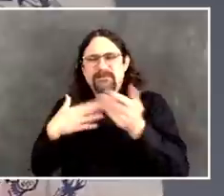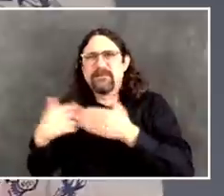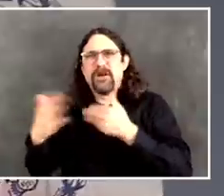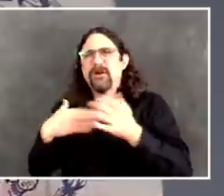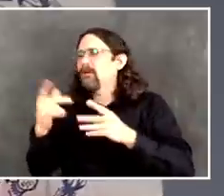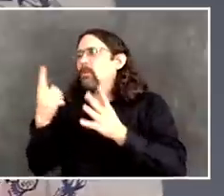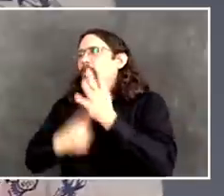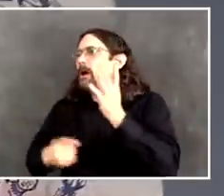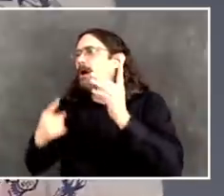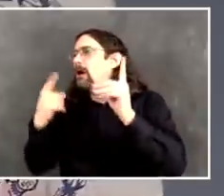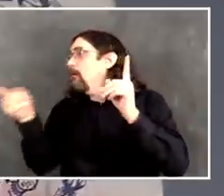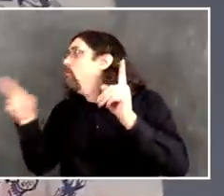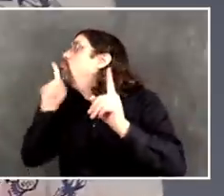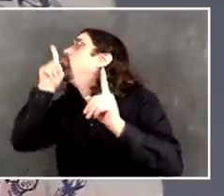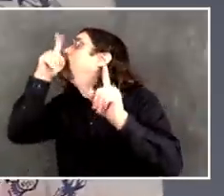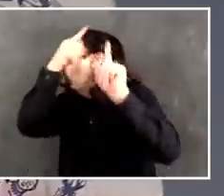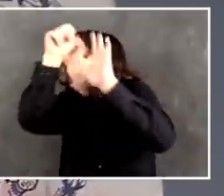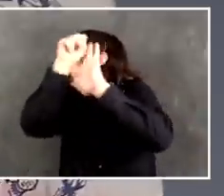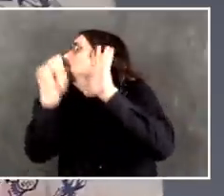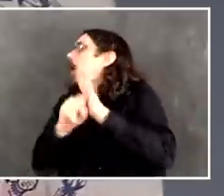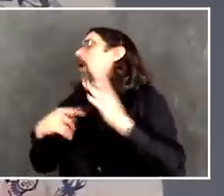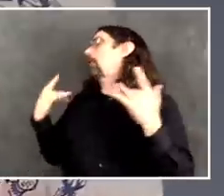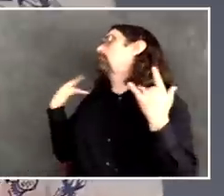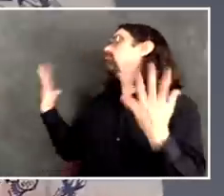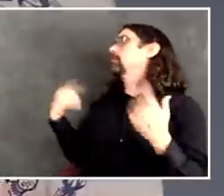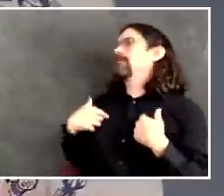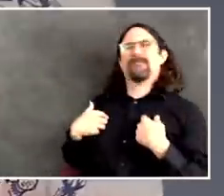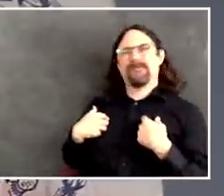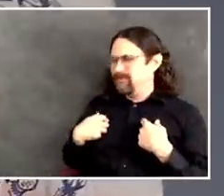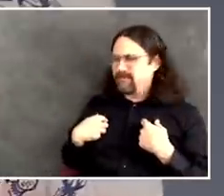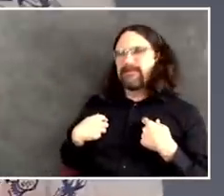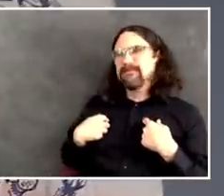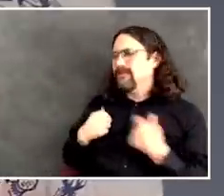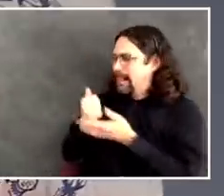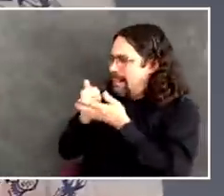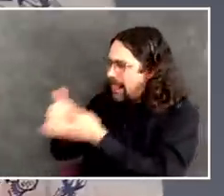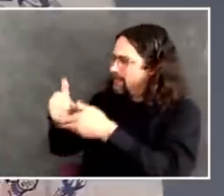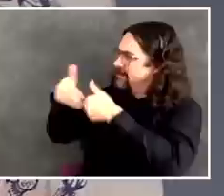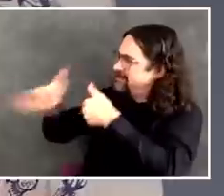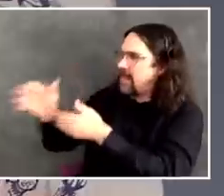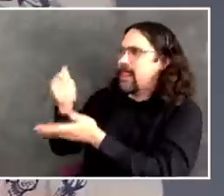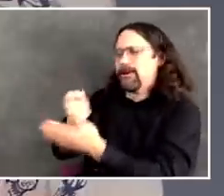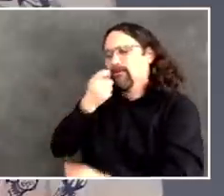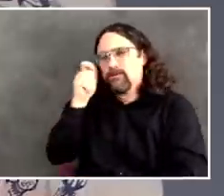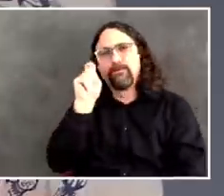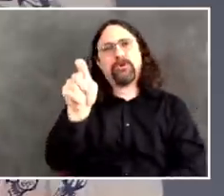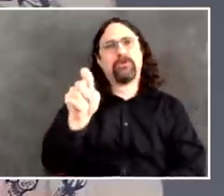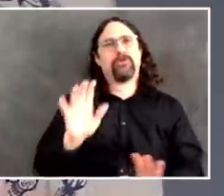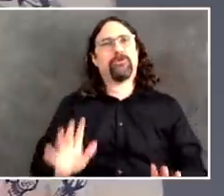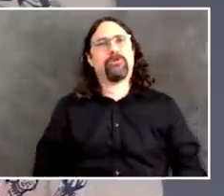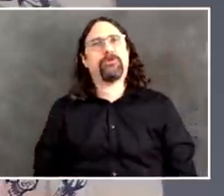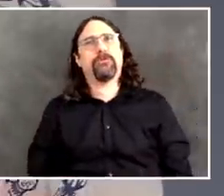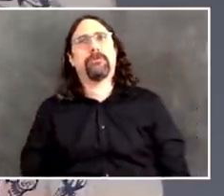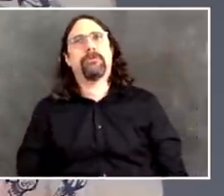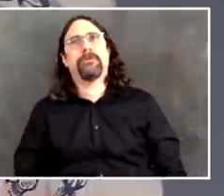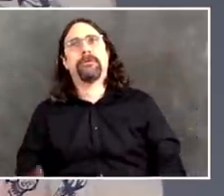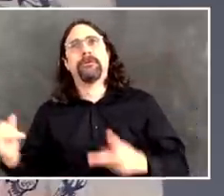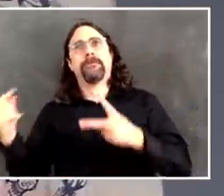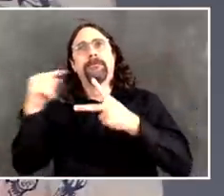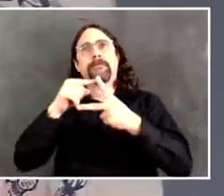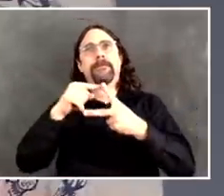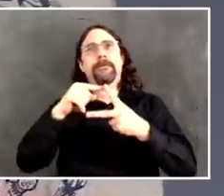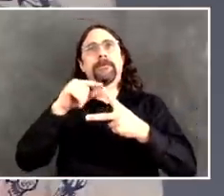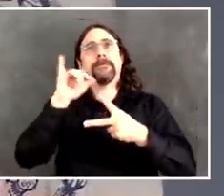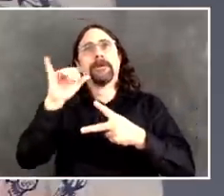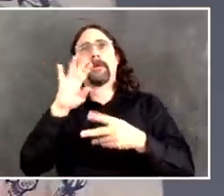so again, what I'm saying is sort of the central question was, are we going to do something or are going to do